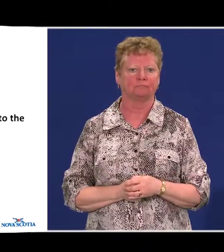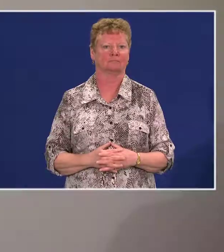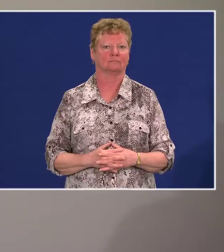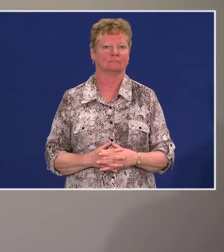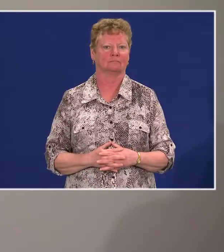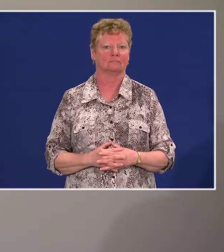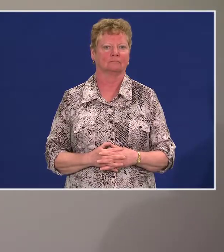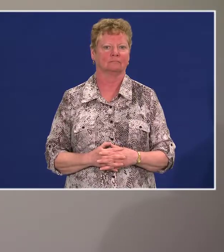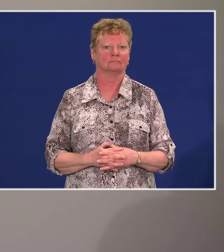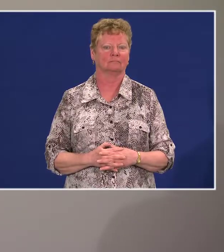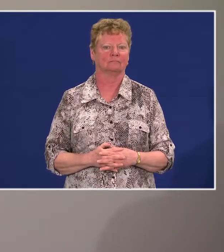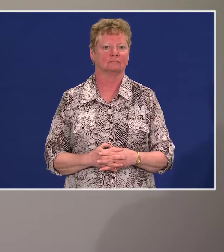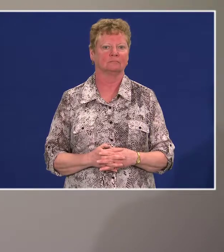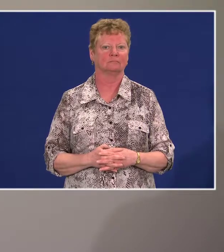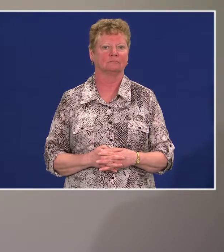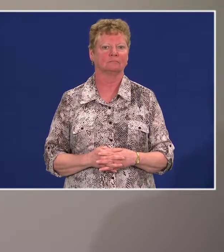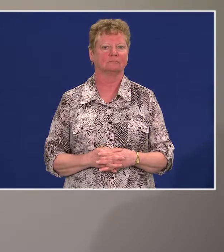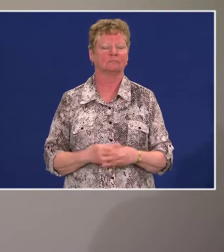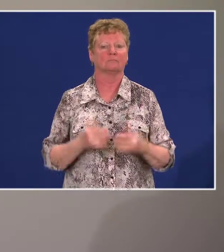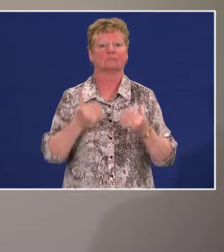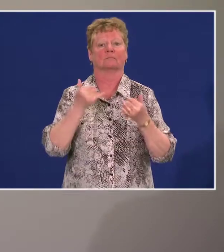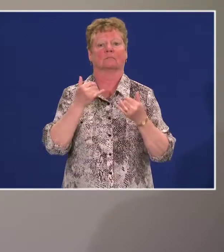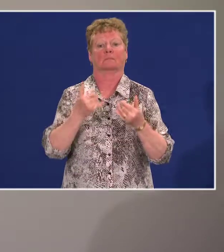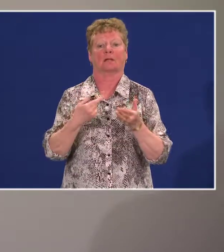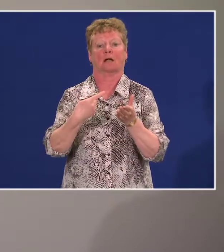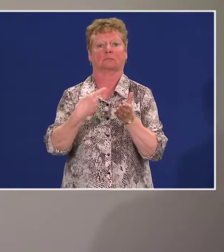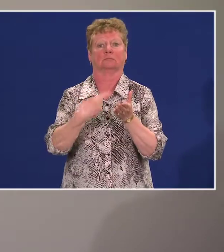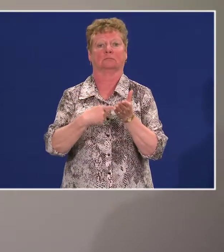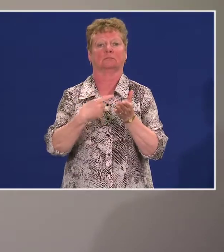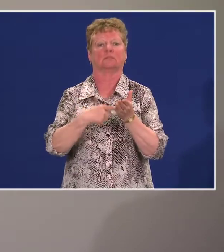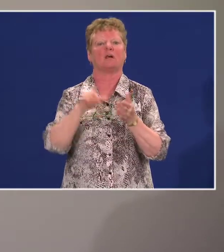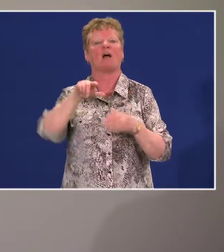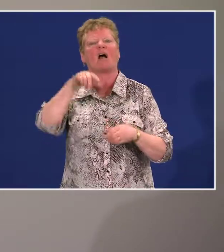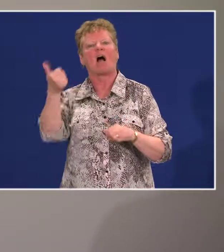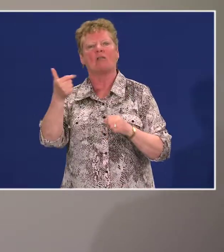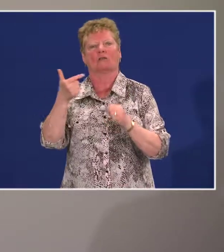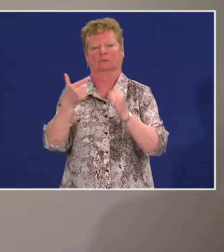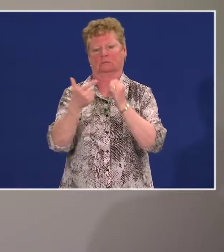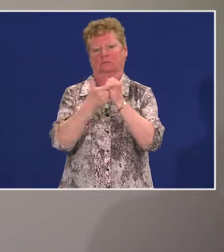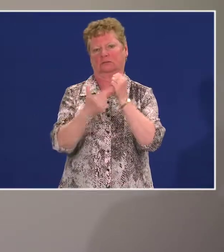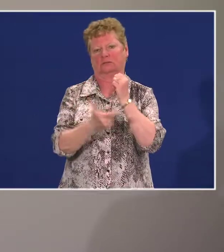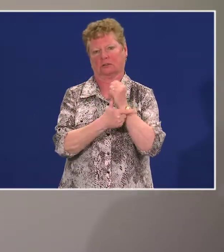The next section we're going to do is other legislation implications.